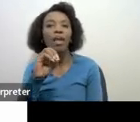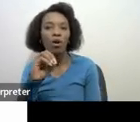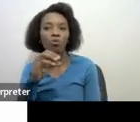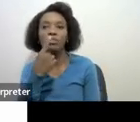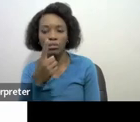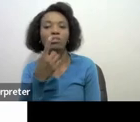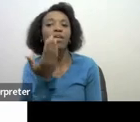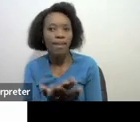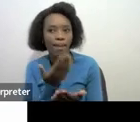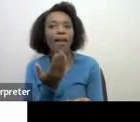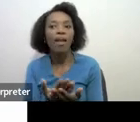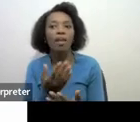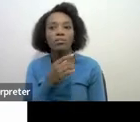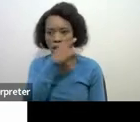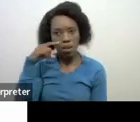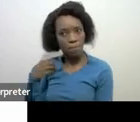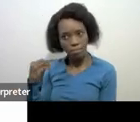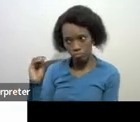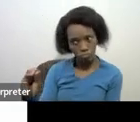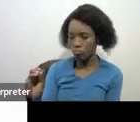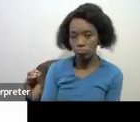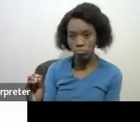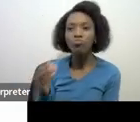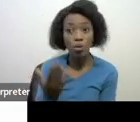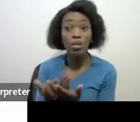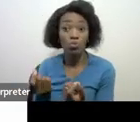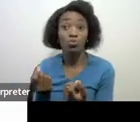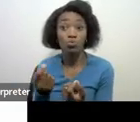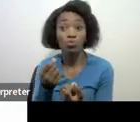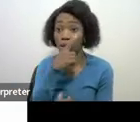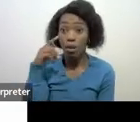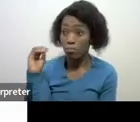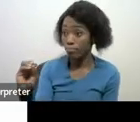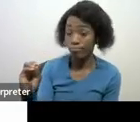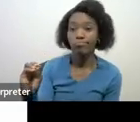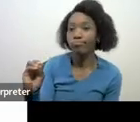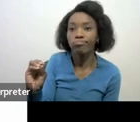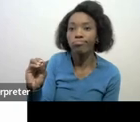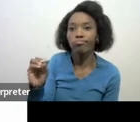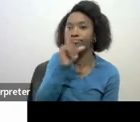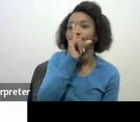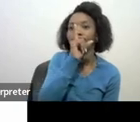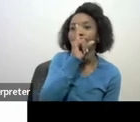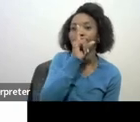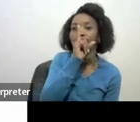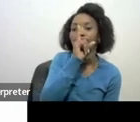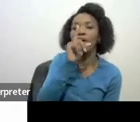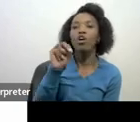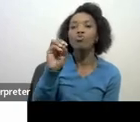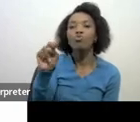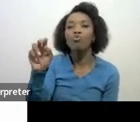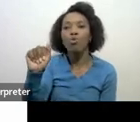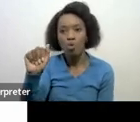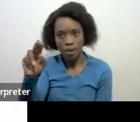the chat question and answer so you can actually do the same and make yourself anonymous give us a no-name application we will